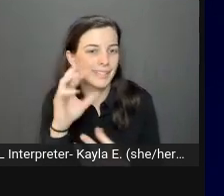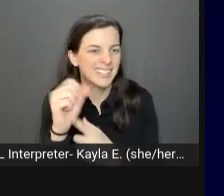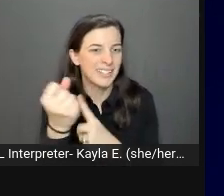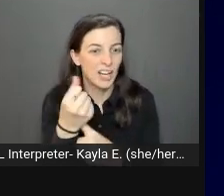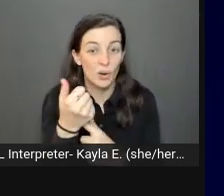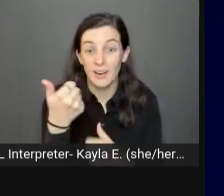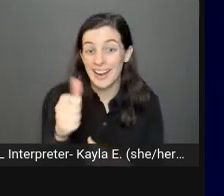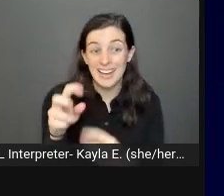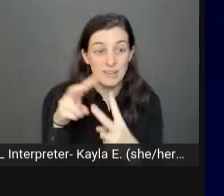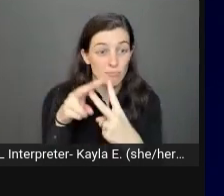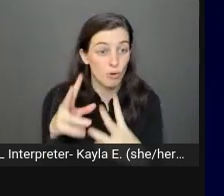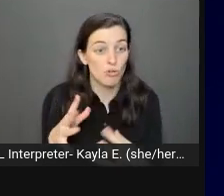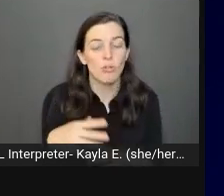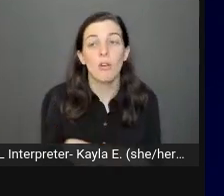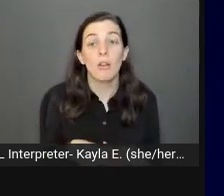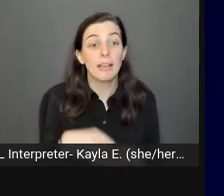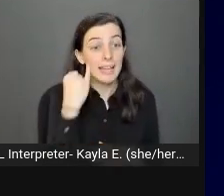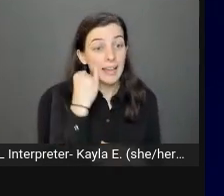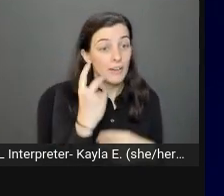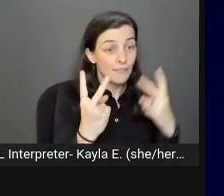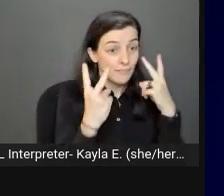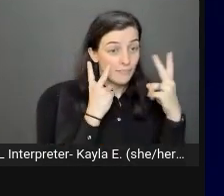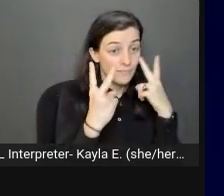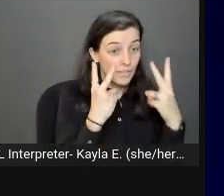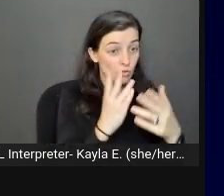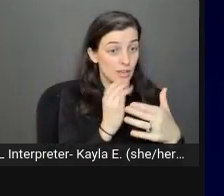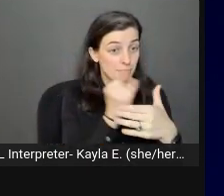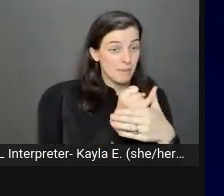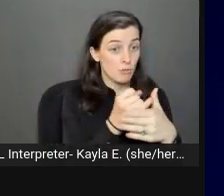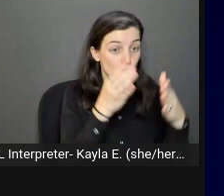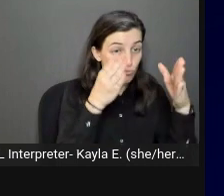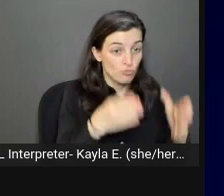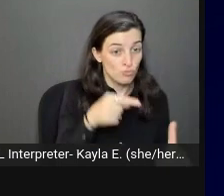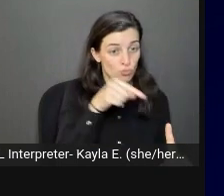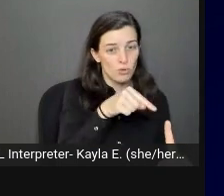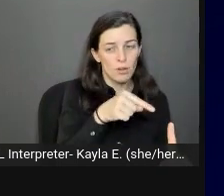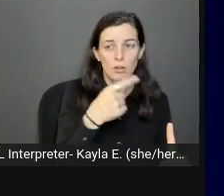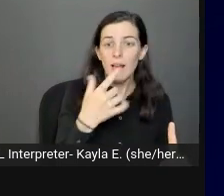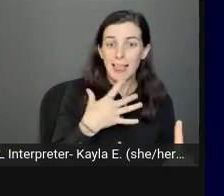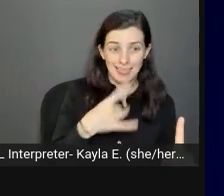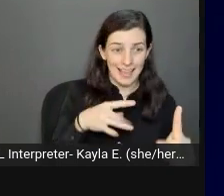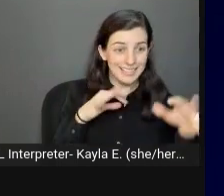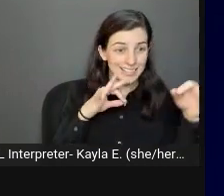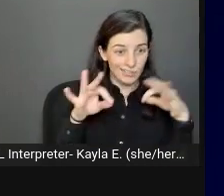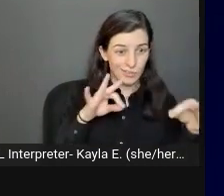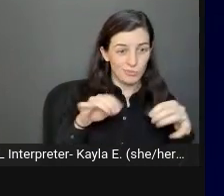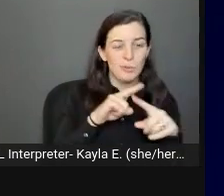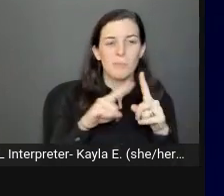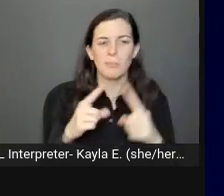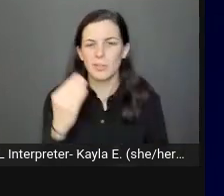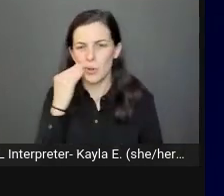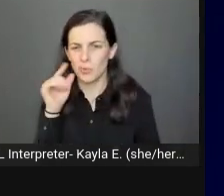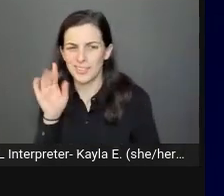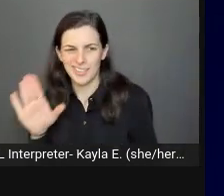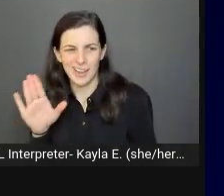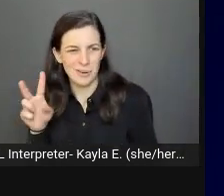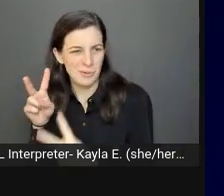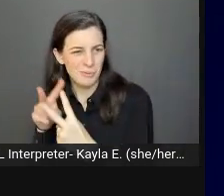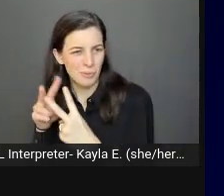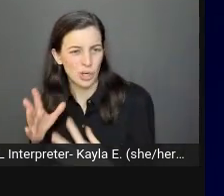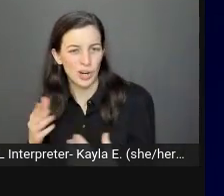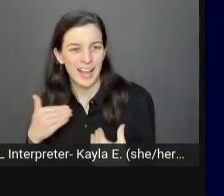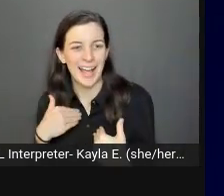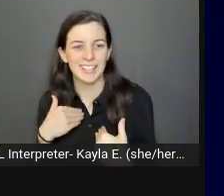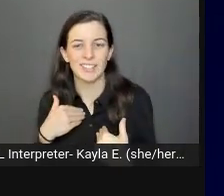Maybe a visually impaired user liked the description of the couch. But knows their non-visually impaired partner has a general